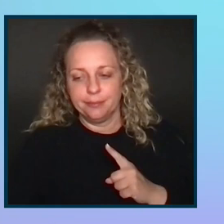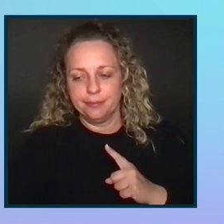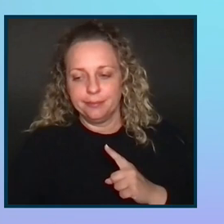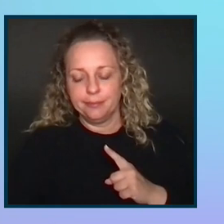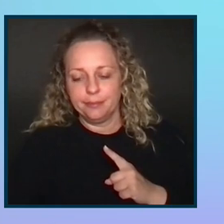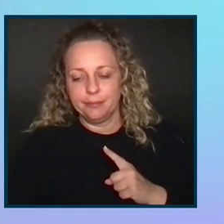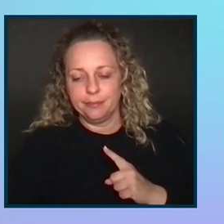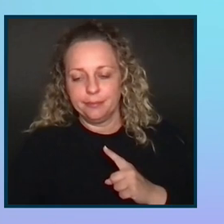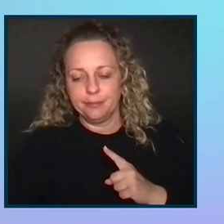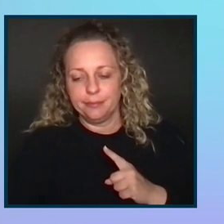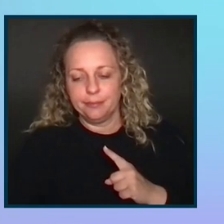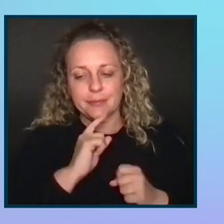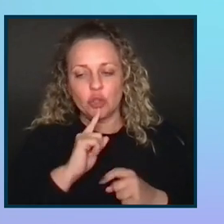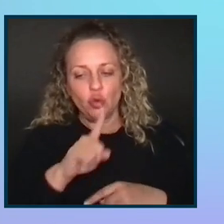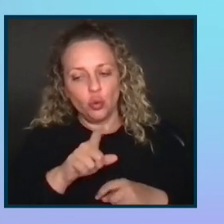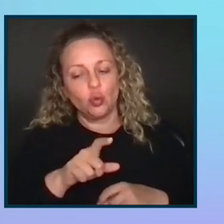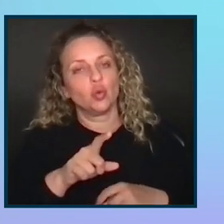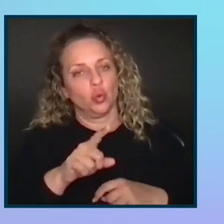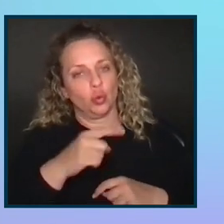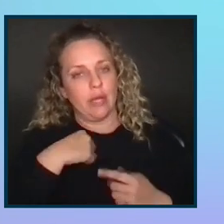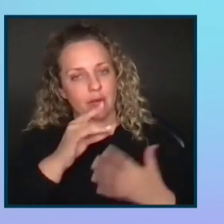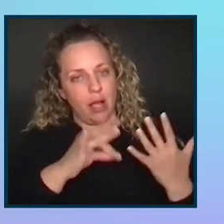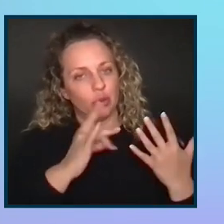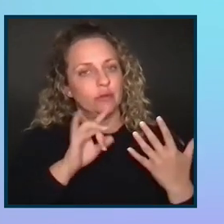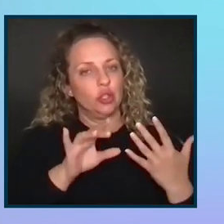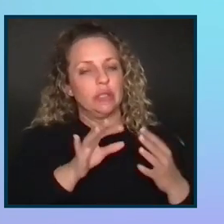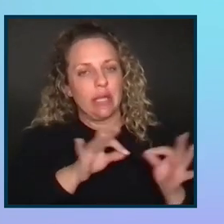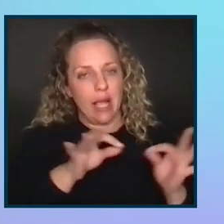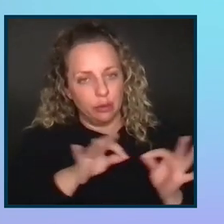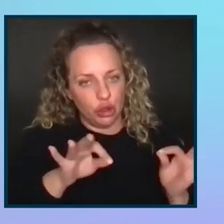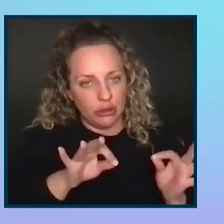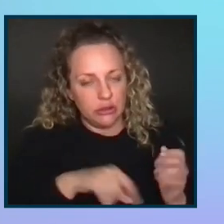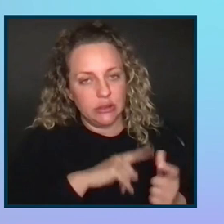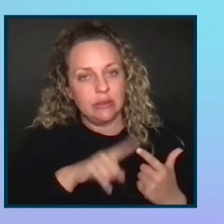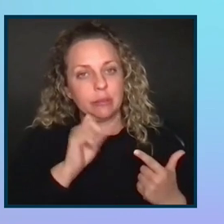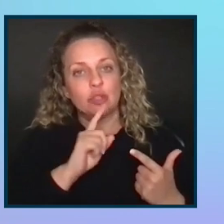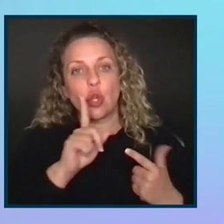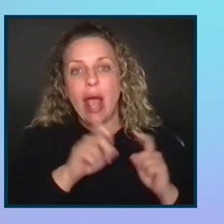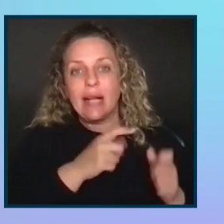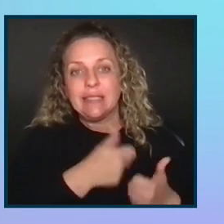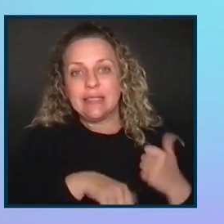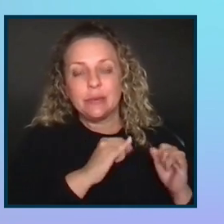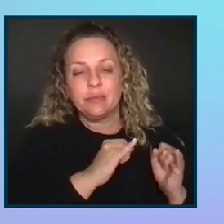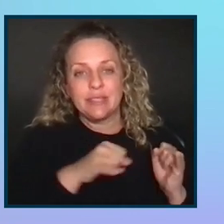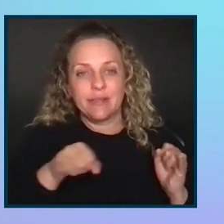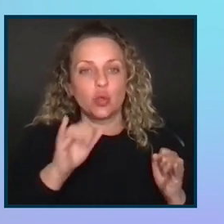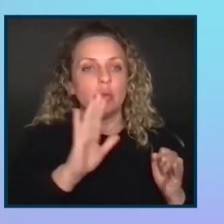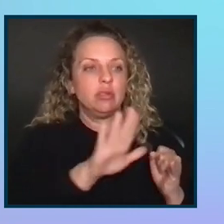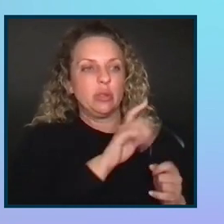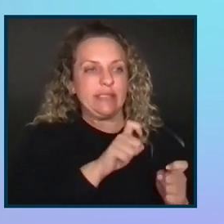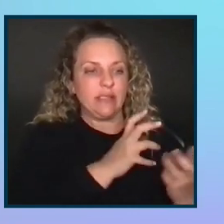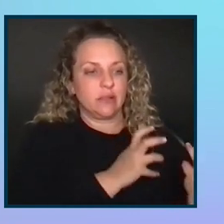enabled the option for captions and making sure that you ask each participant what their individual